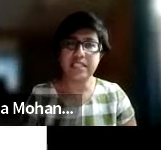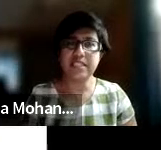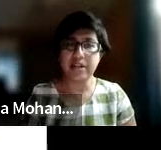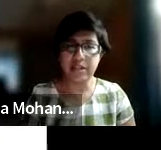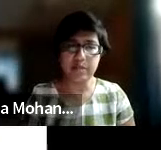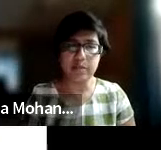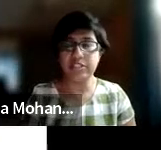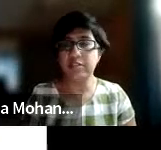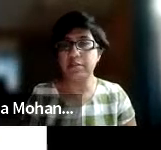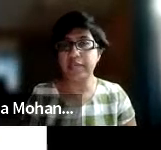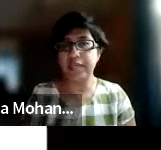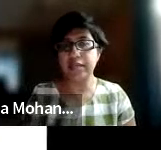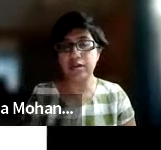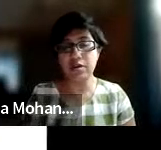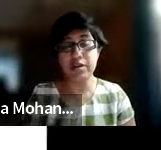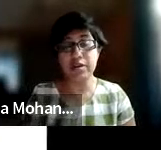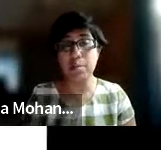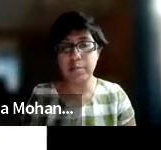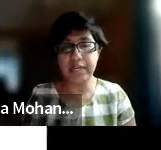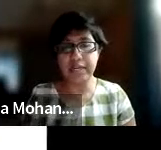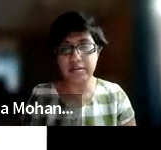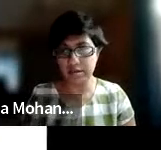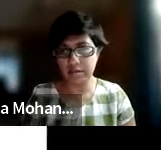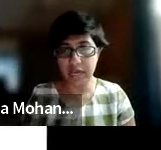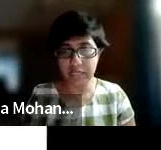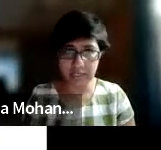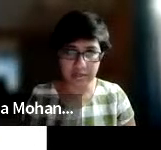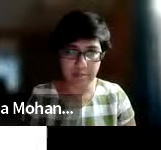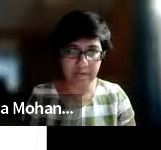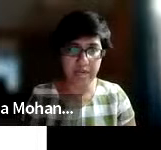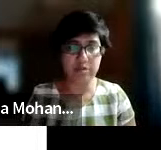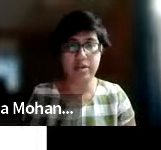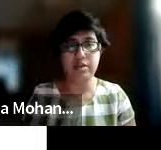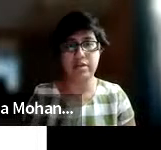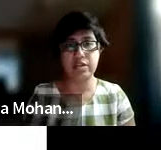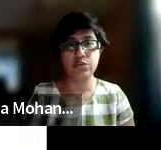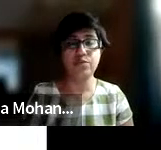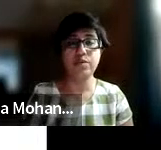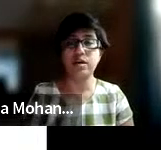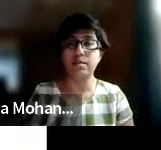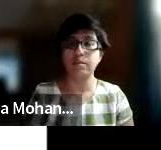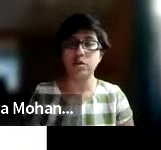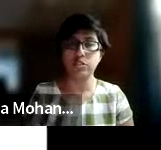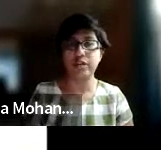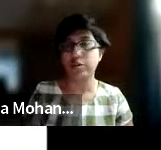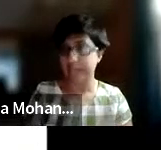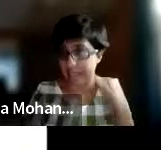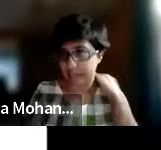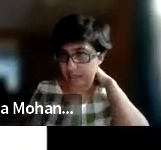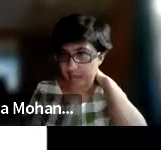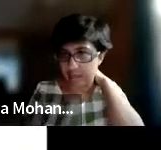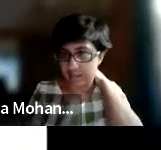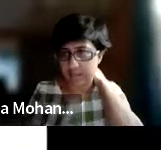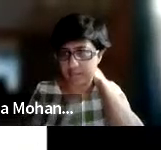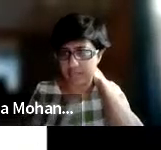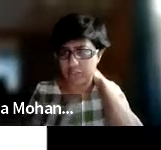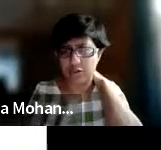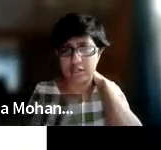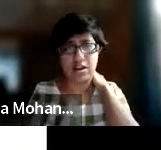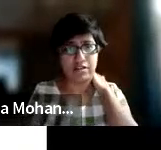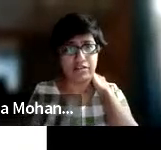This is another project that we got to complete last year in May 2022, also inaugurated